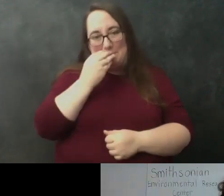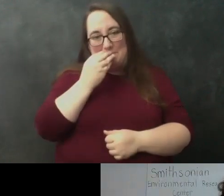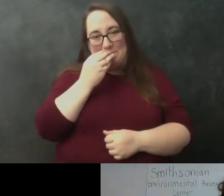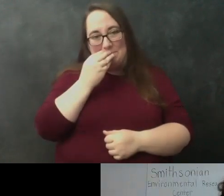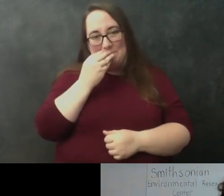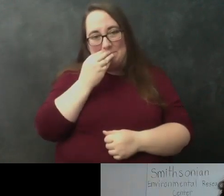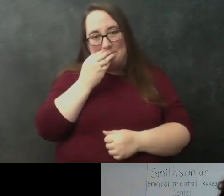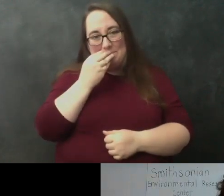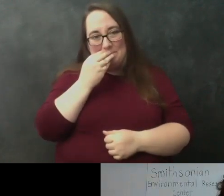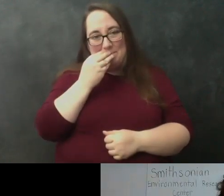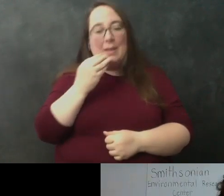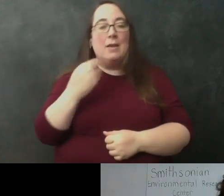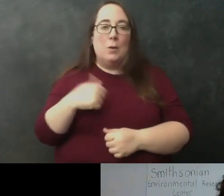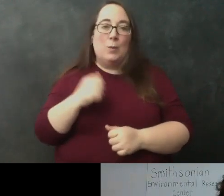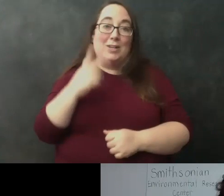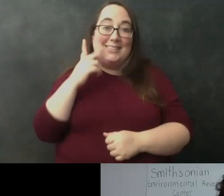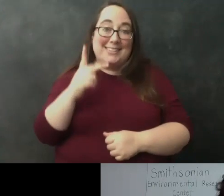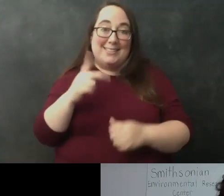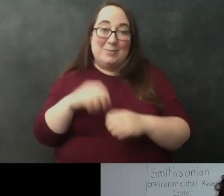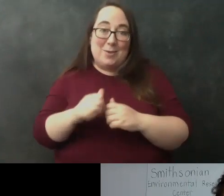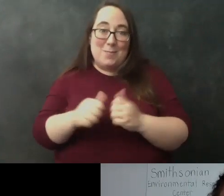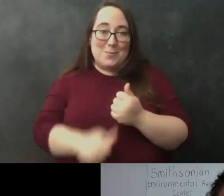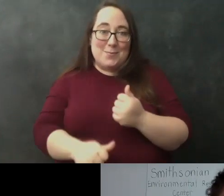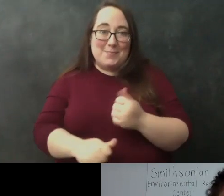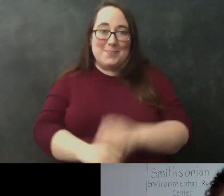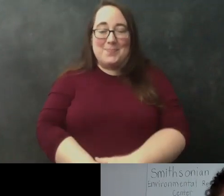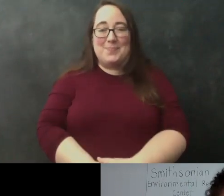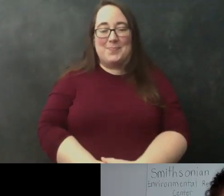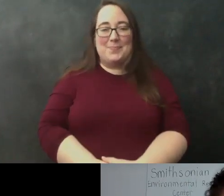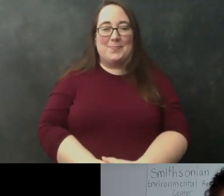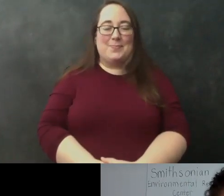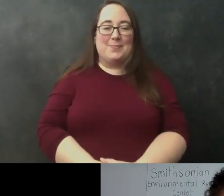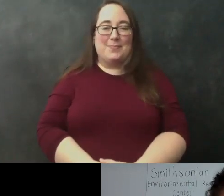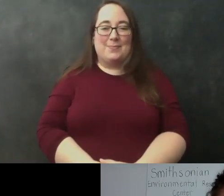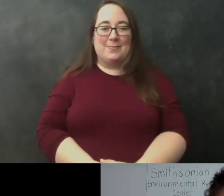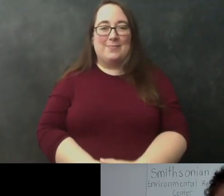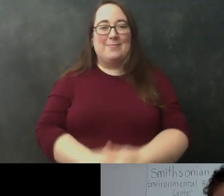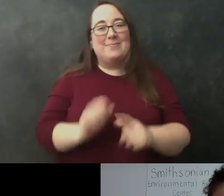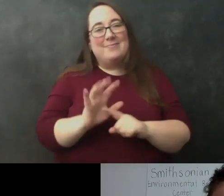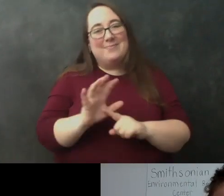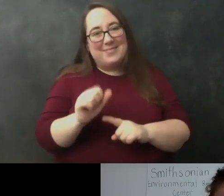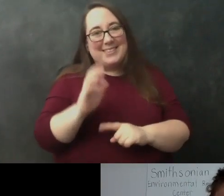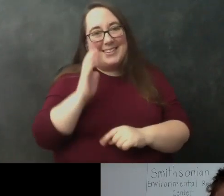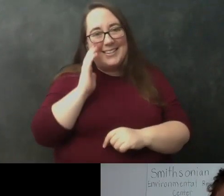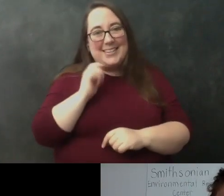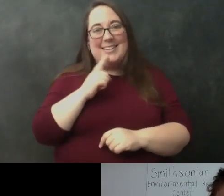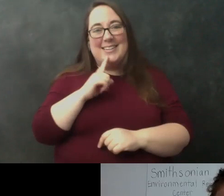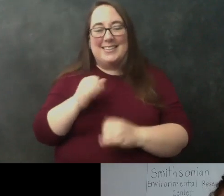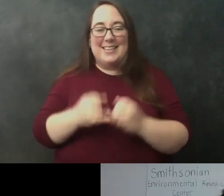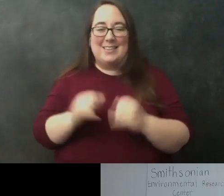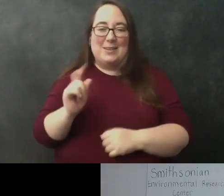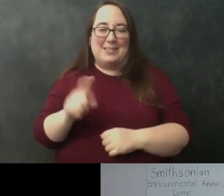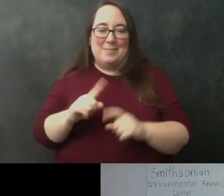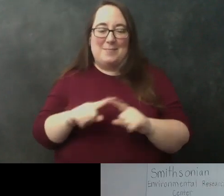so we would be able to see it that way that is so awesome and i know i said that was the last question